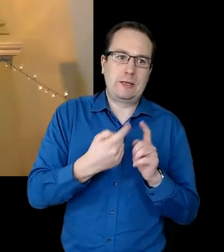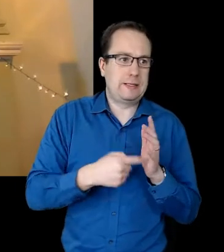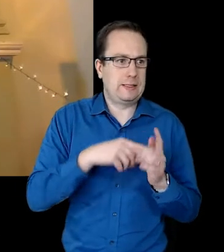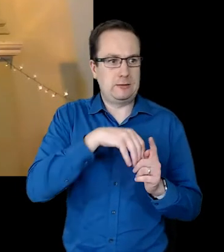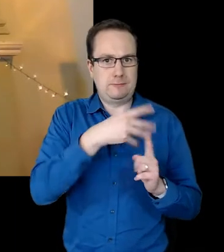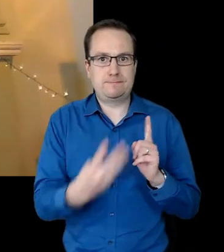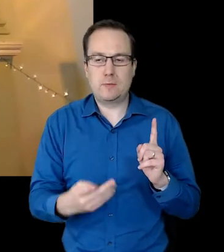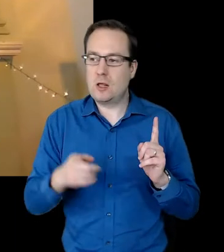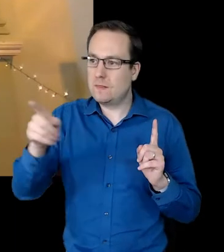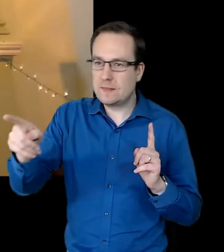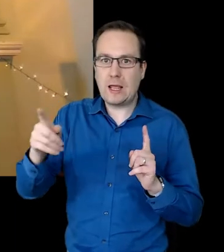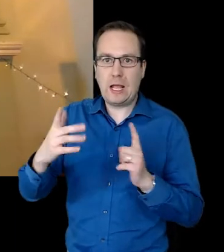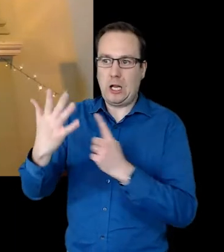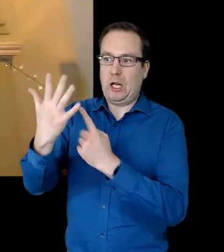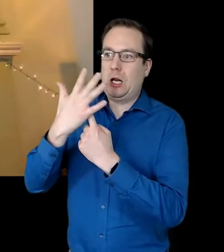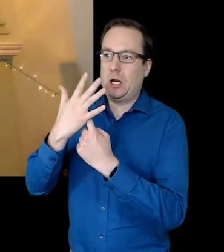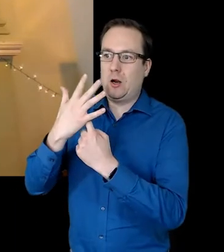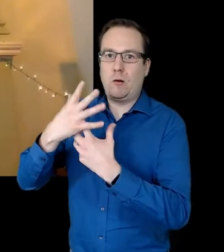oppressive views.